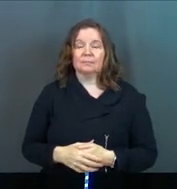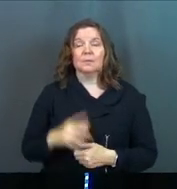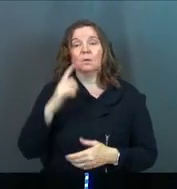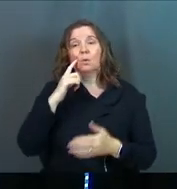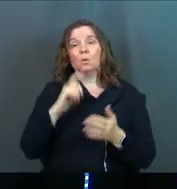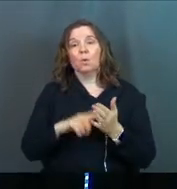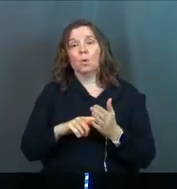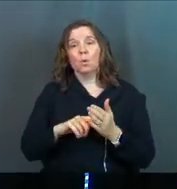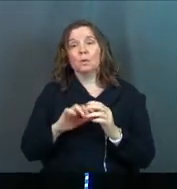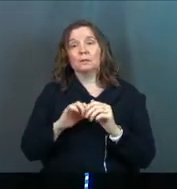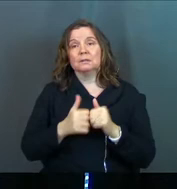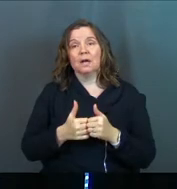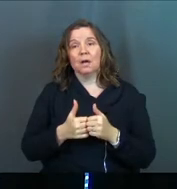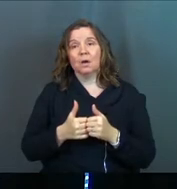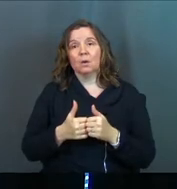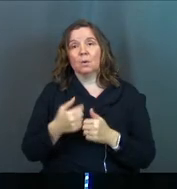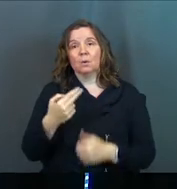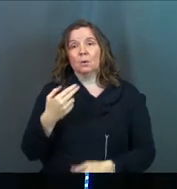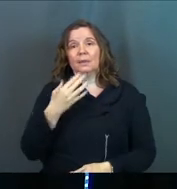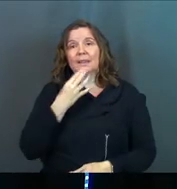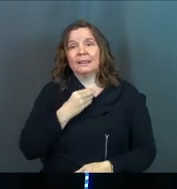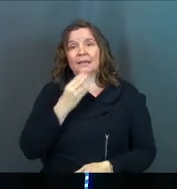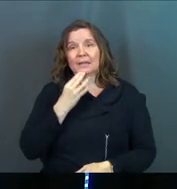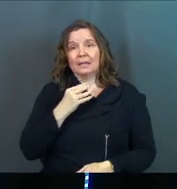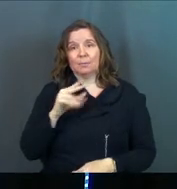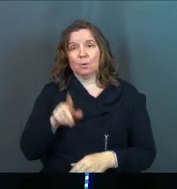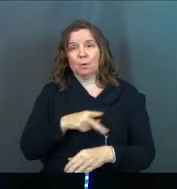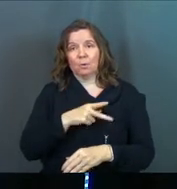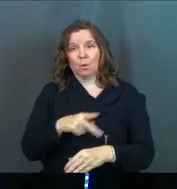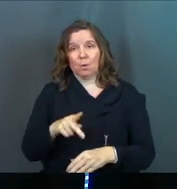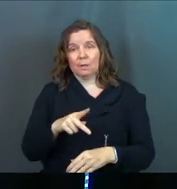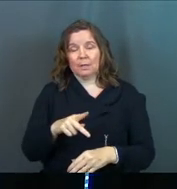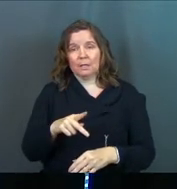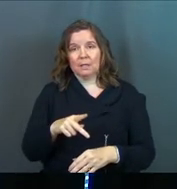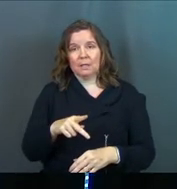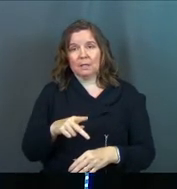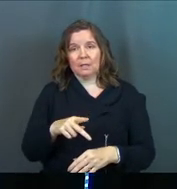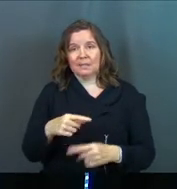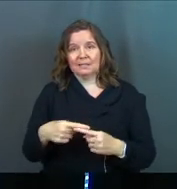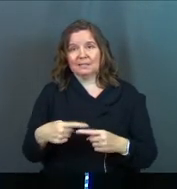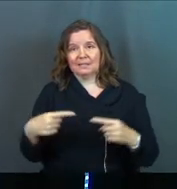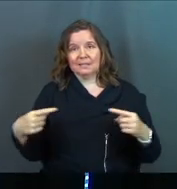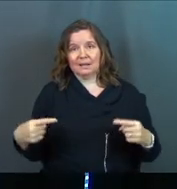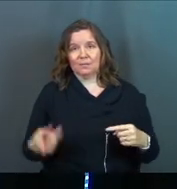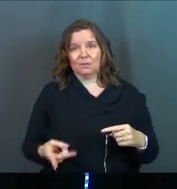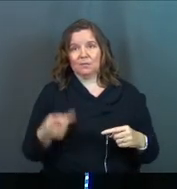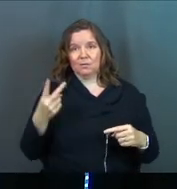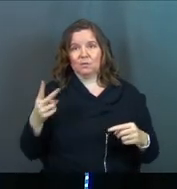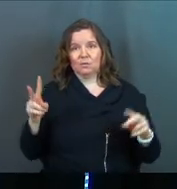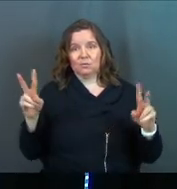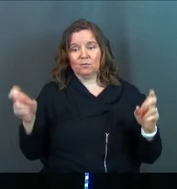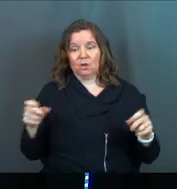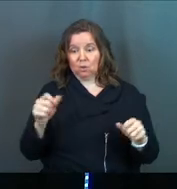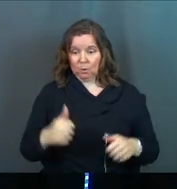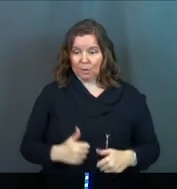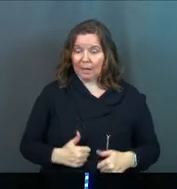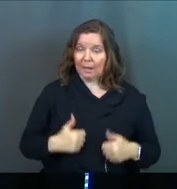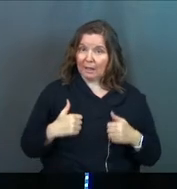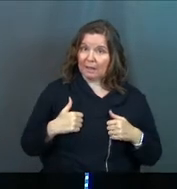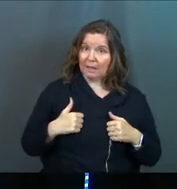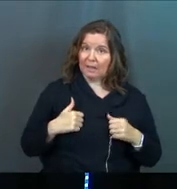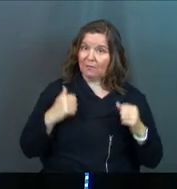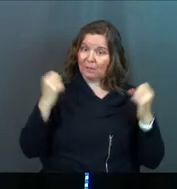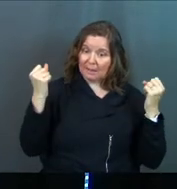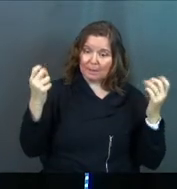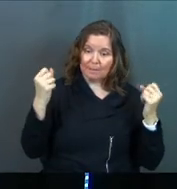Notice how the Hebrew poetry there juxtaposes those two phrases. You can live a life